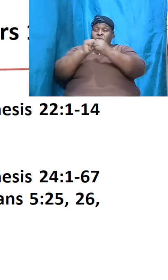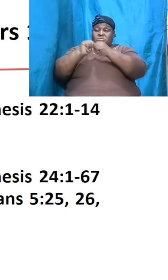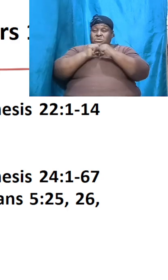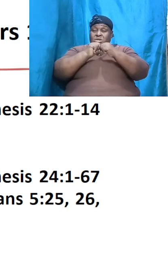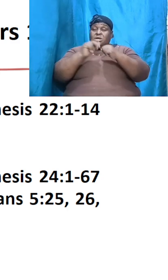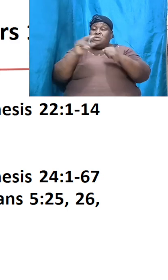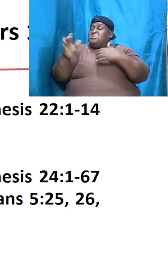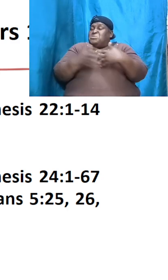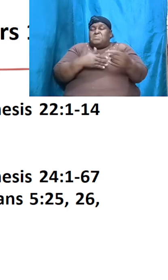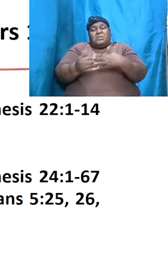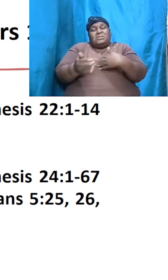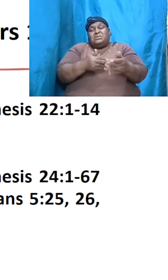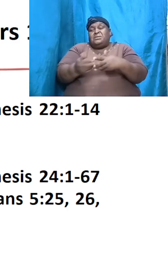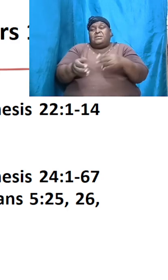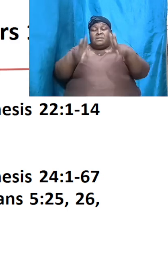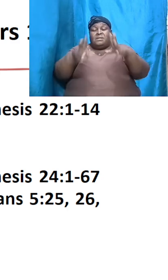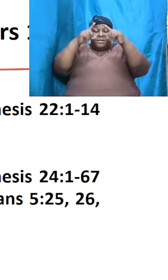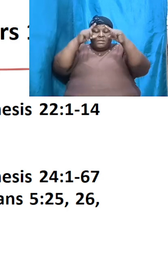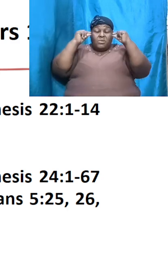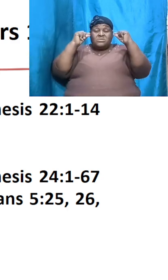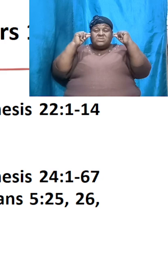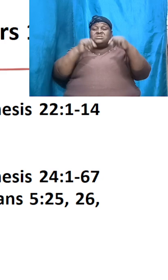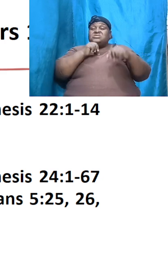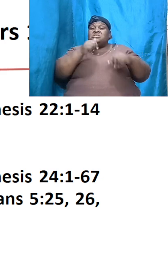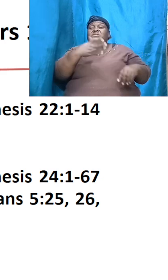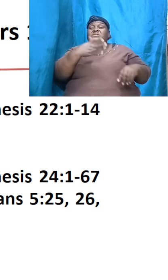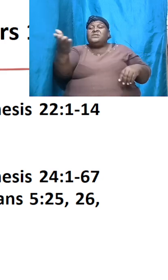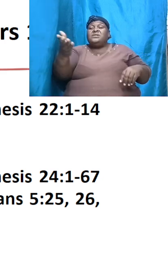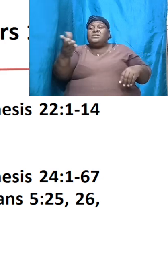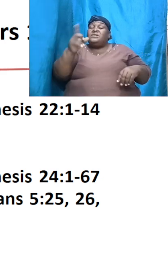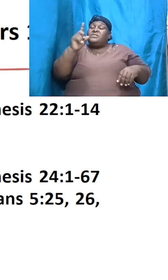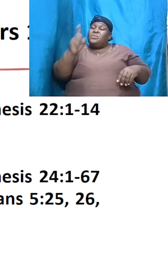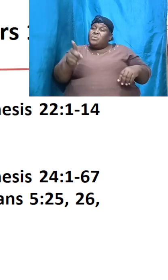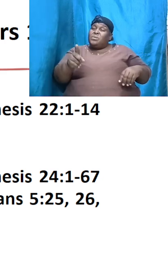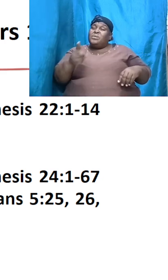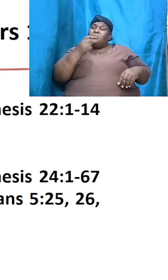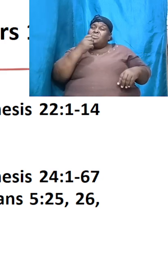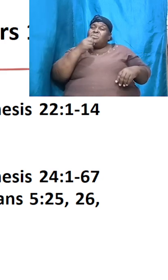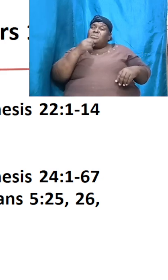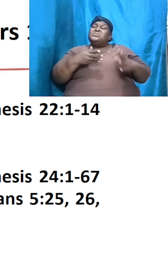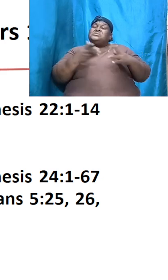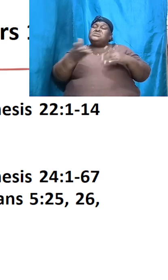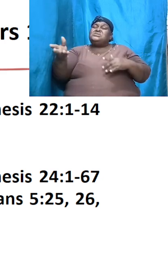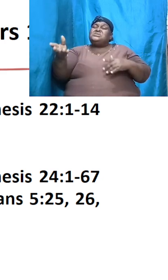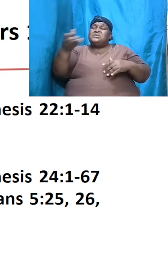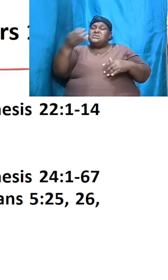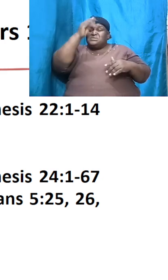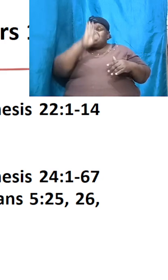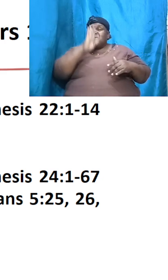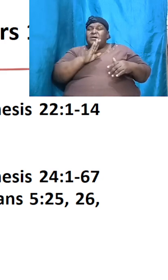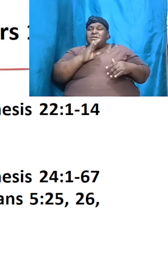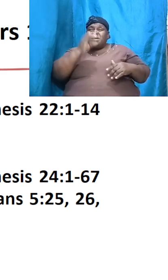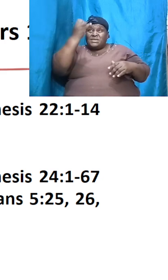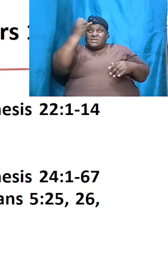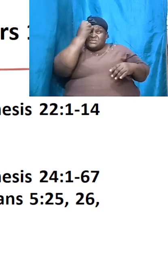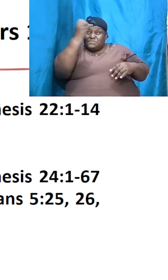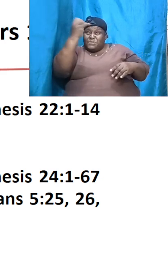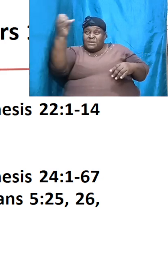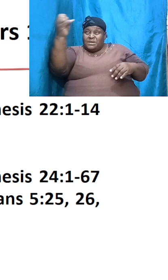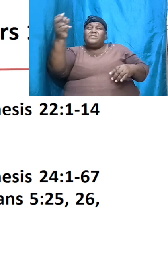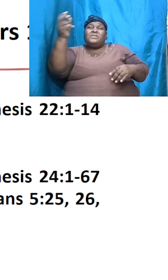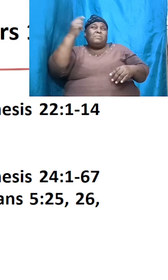that Moses was not there the one who was there who is God almighty inspired the mind and the heart